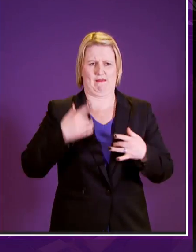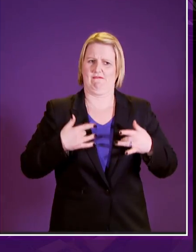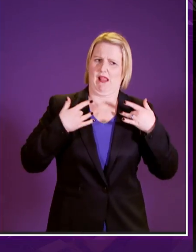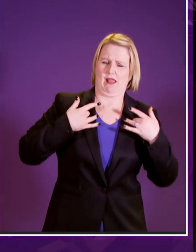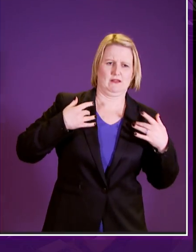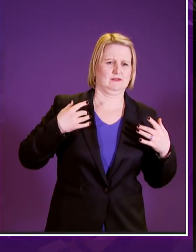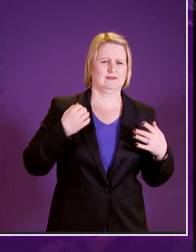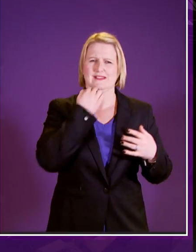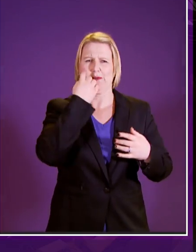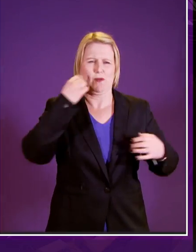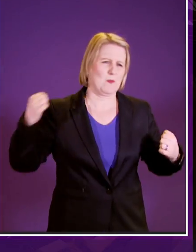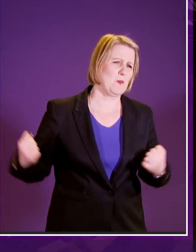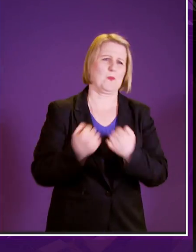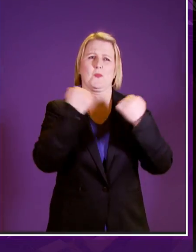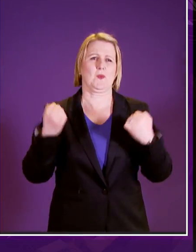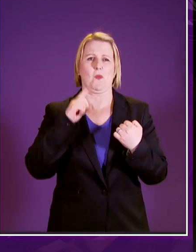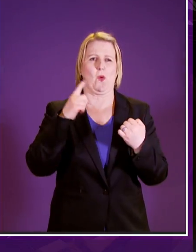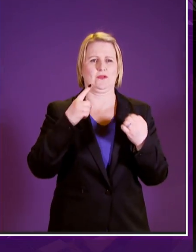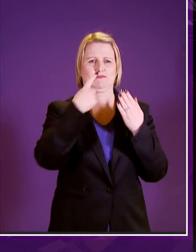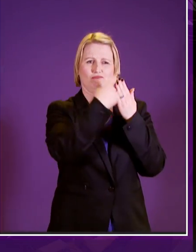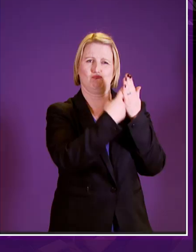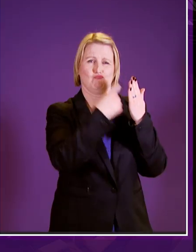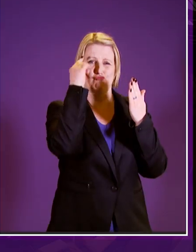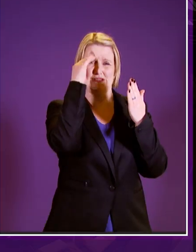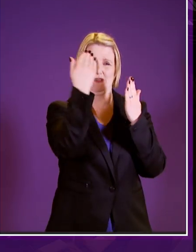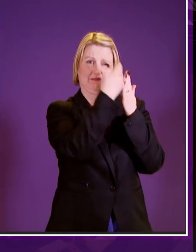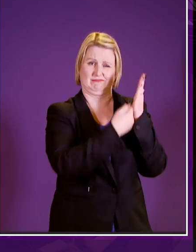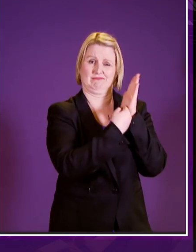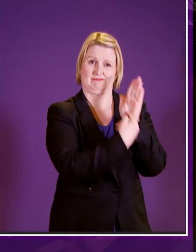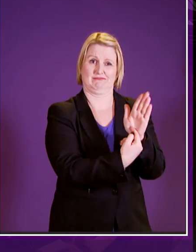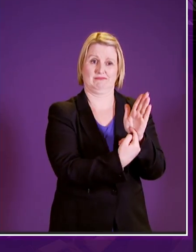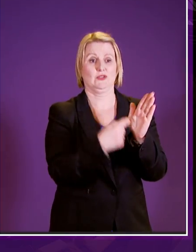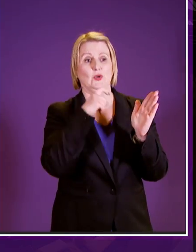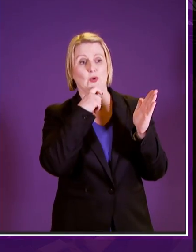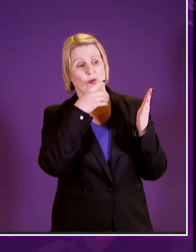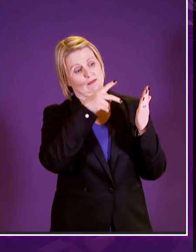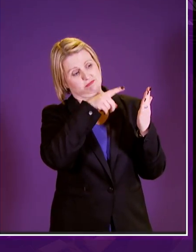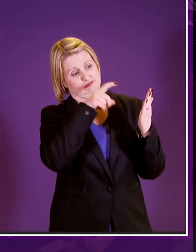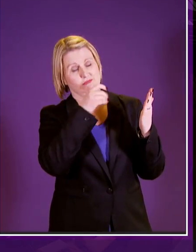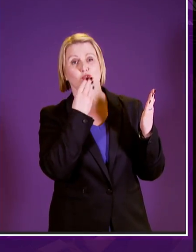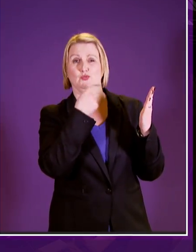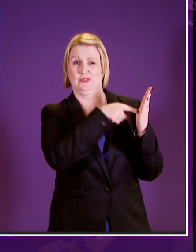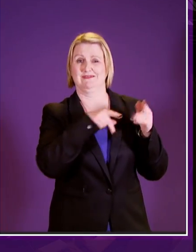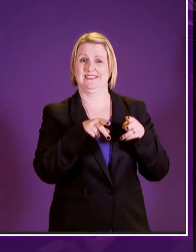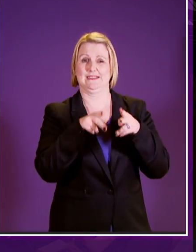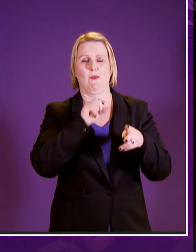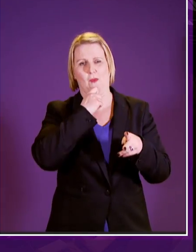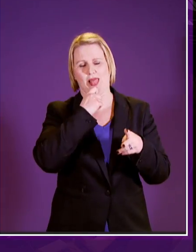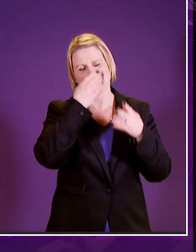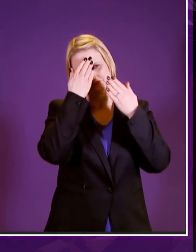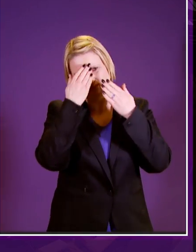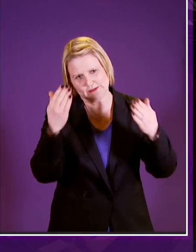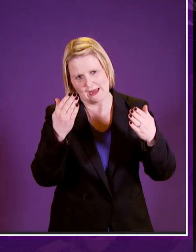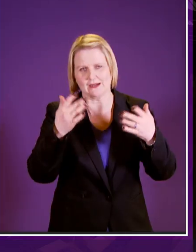to be some of the principles in the bill and the people who use the system will be treated with dignity and respect those are